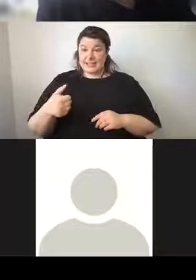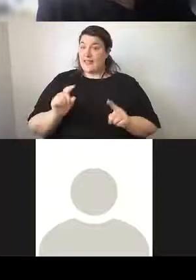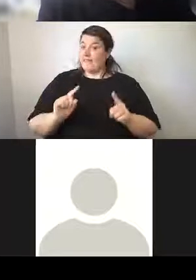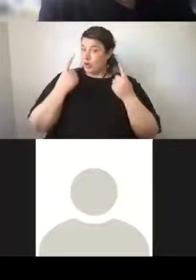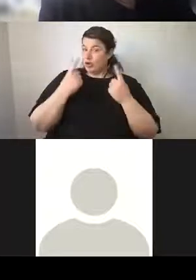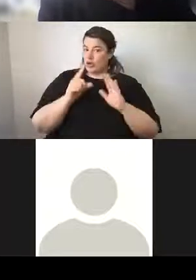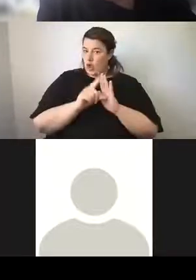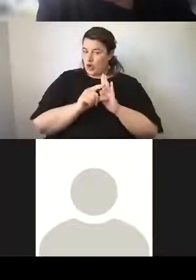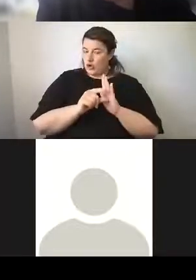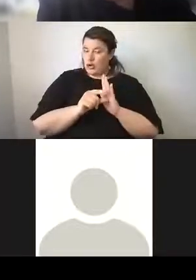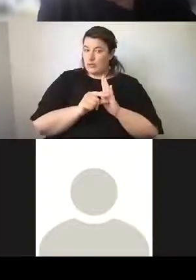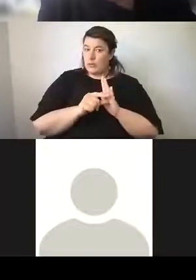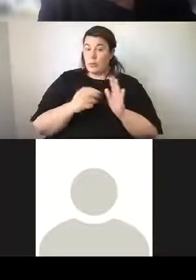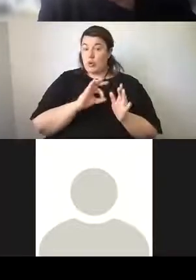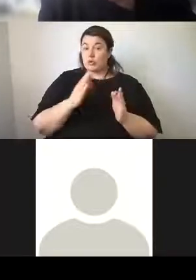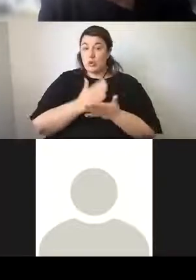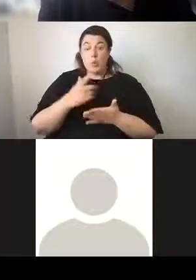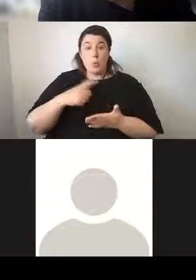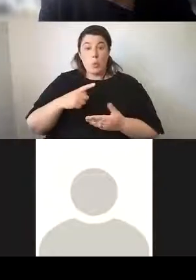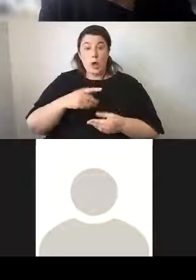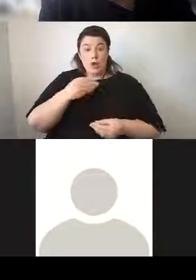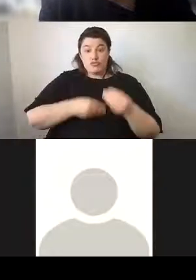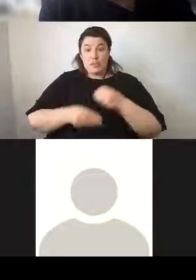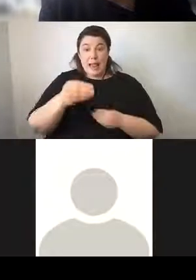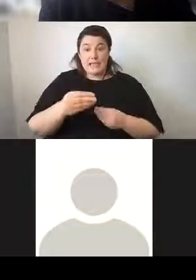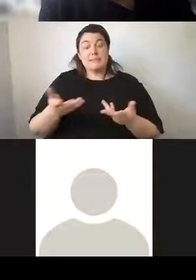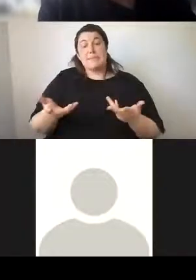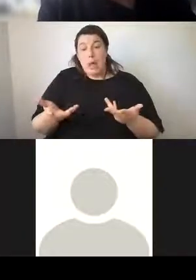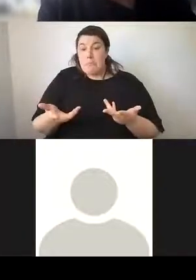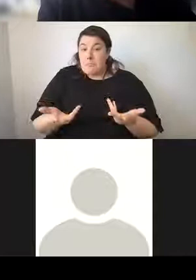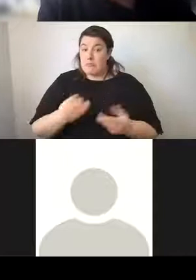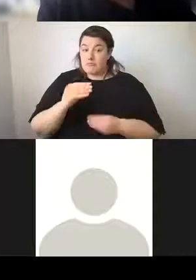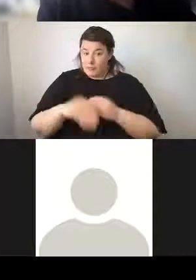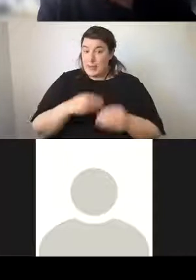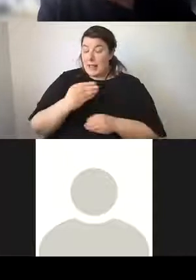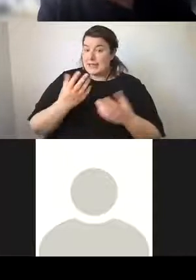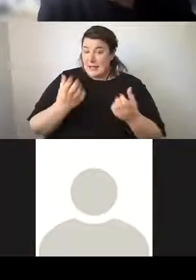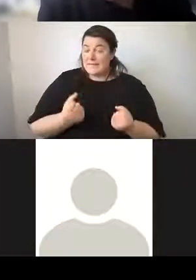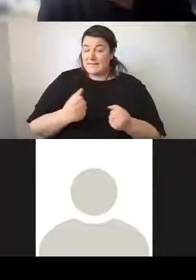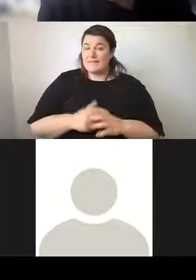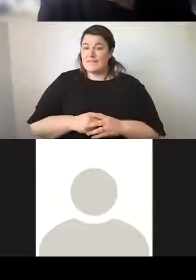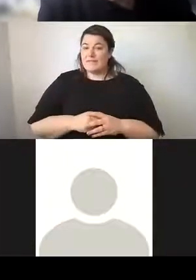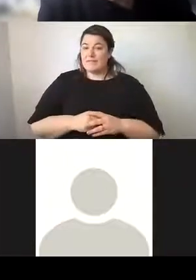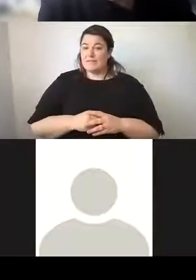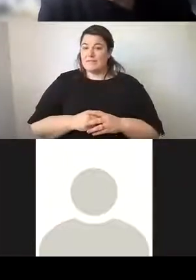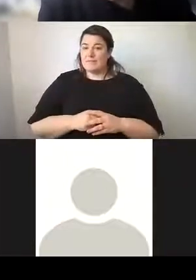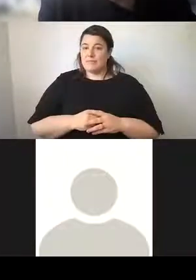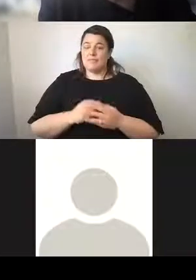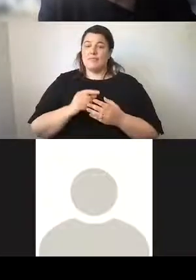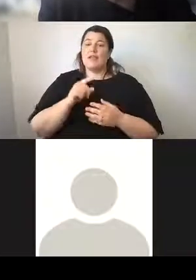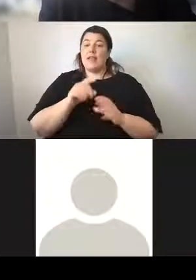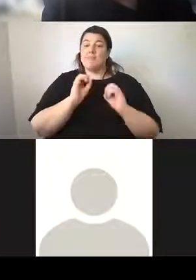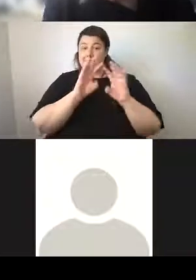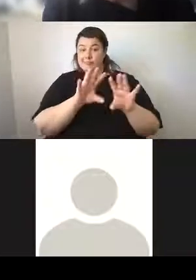And we're not sure why a replacement one was ordered, but it was. And it was duly installed in